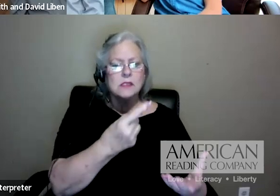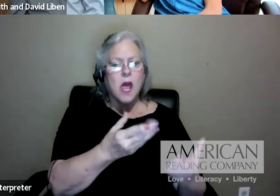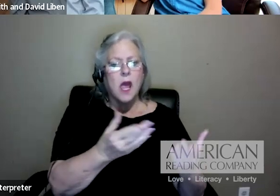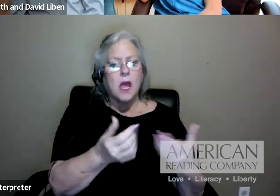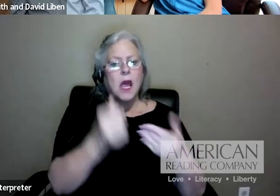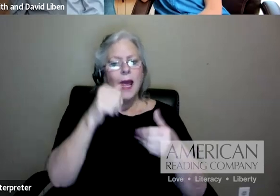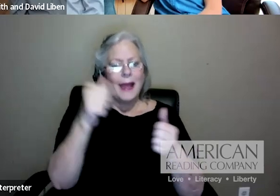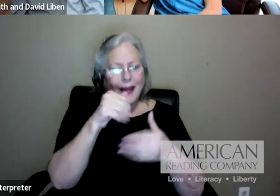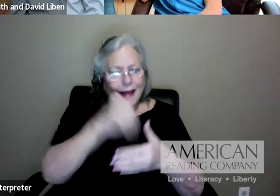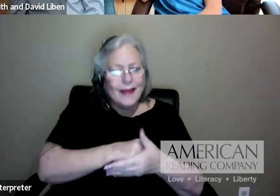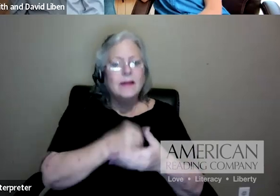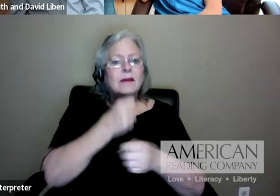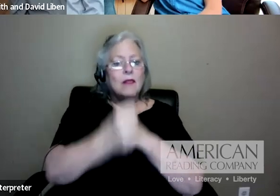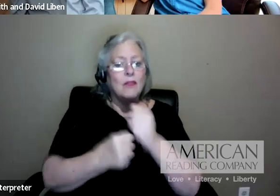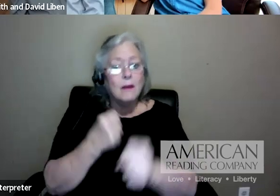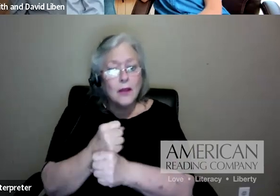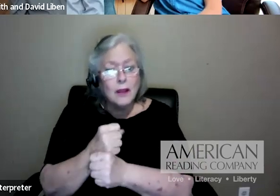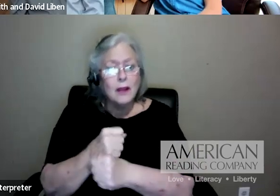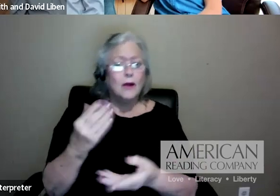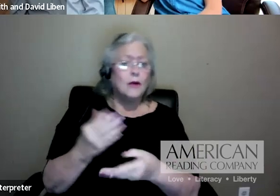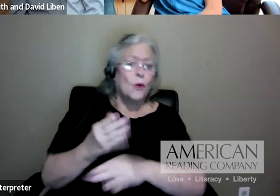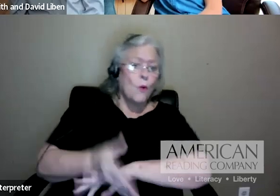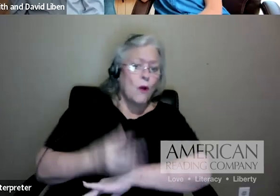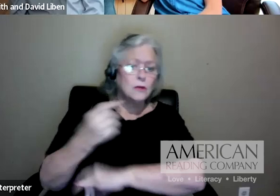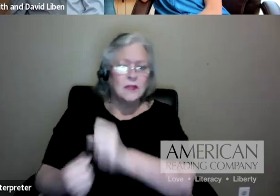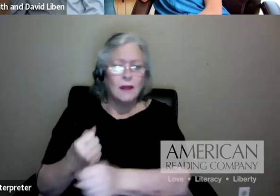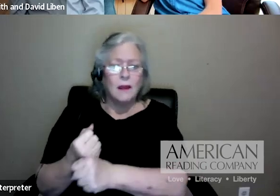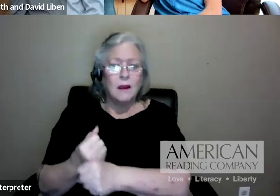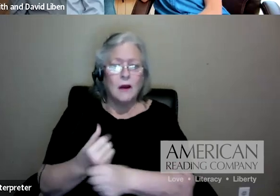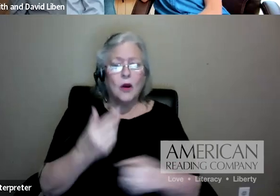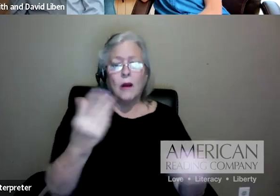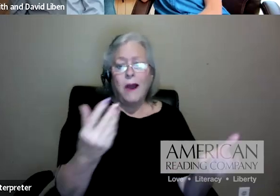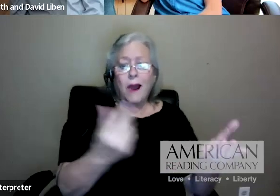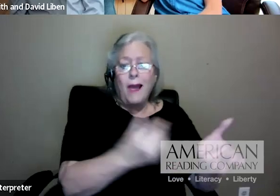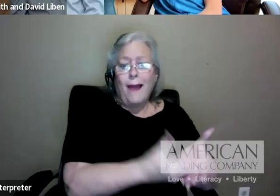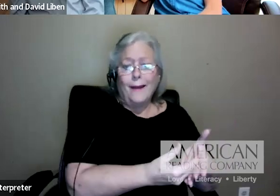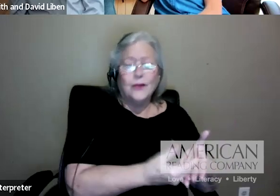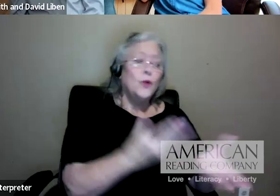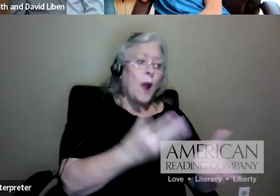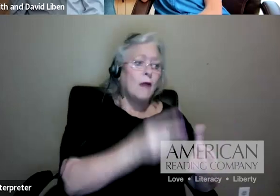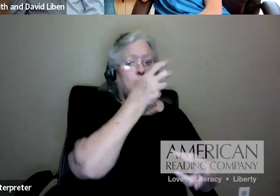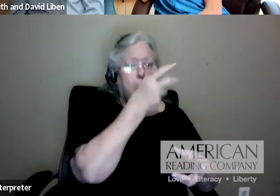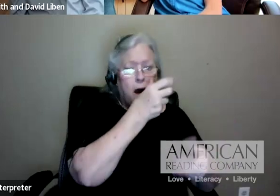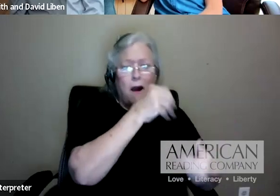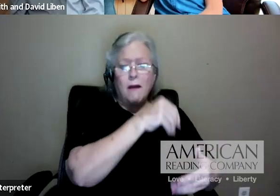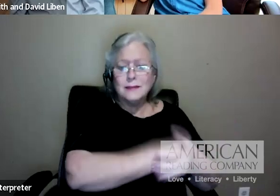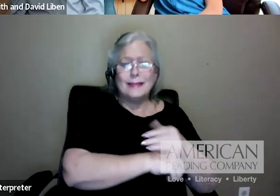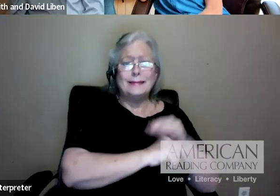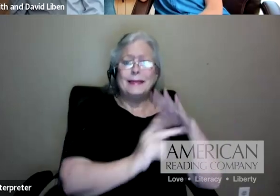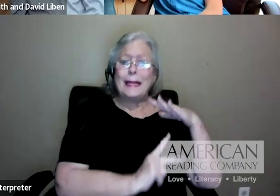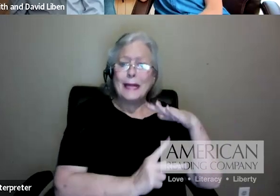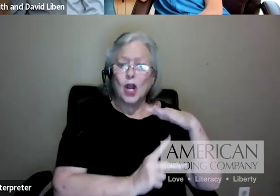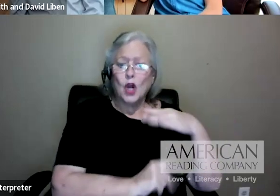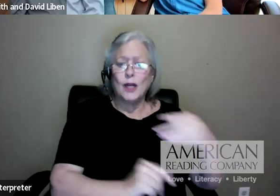you've got entomology in kindergarten, then you're moving on to wild and endangered animals and, you know, in first grade and looking at those